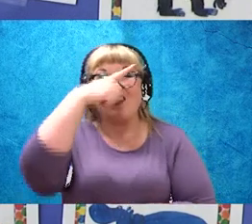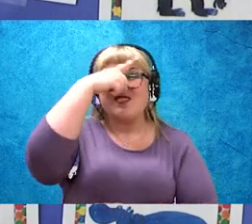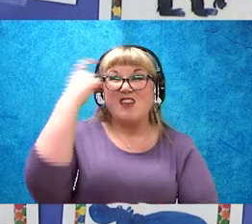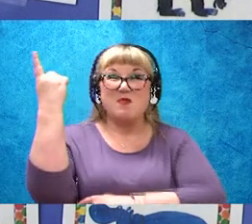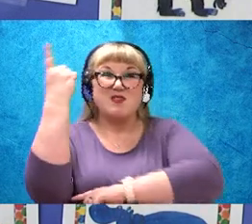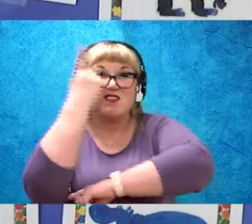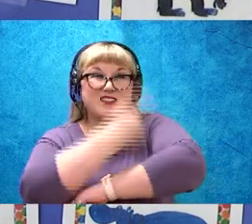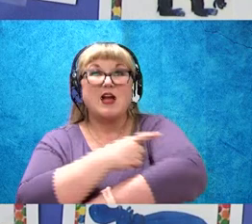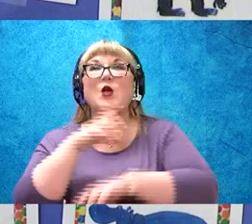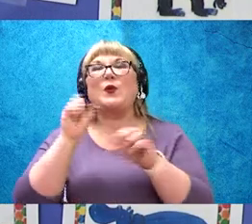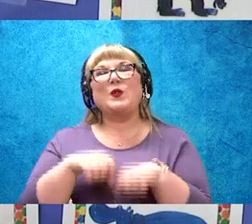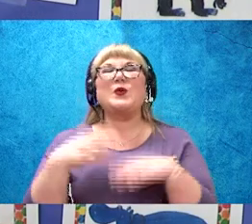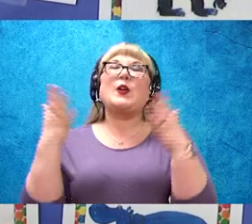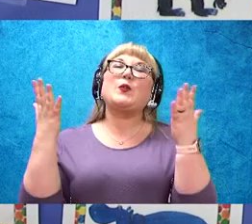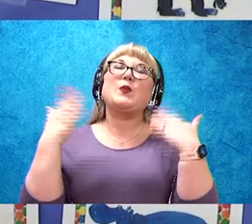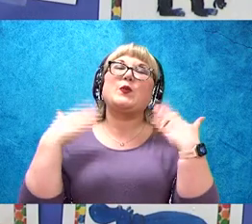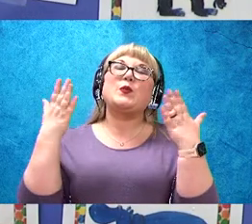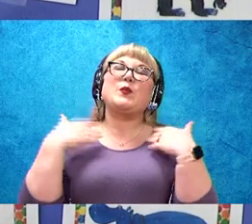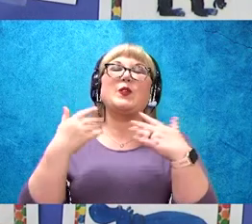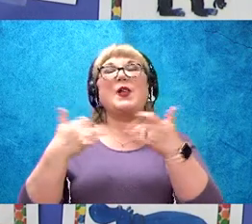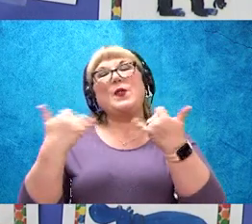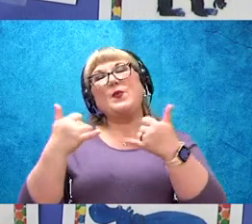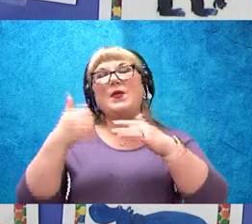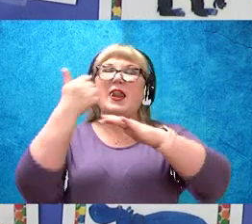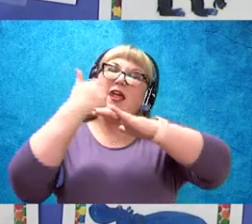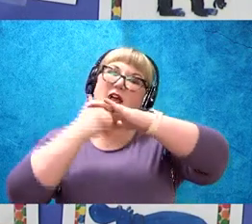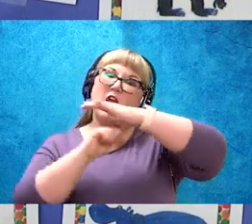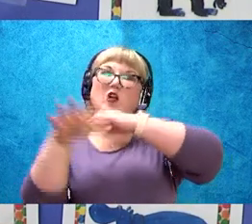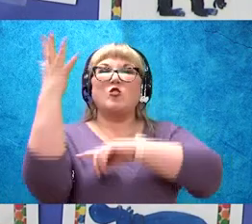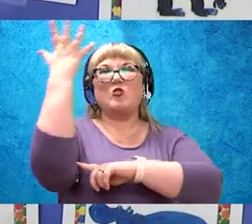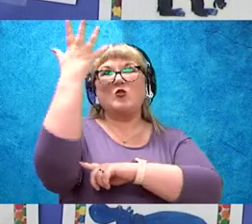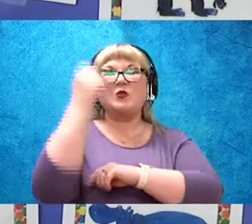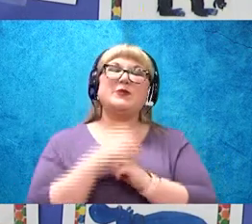find a cool place to play under a maple tree.